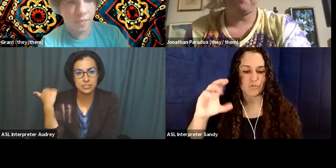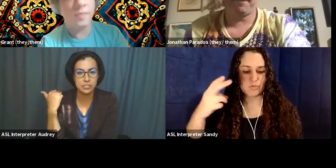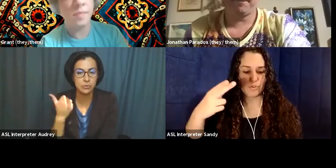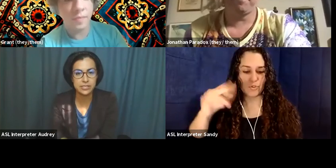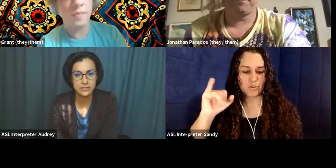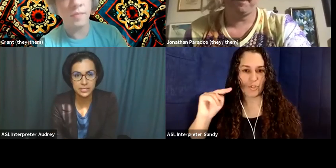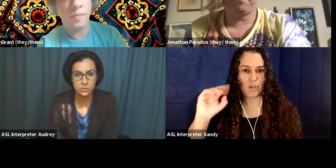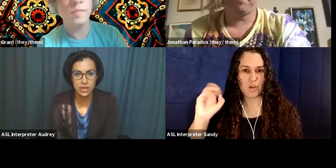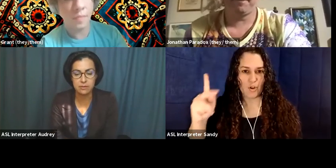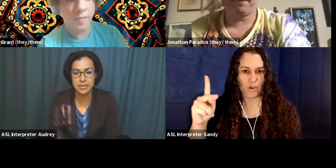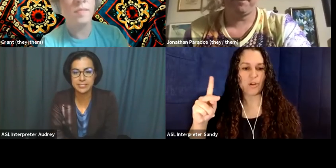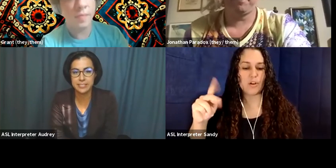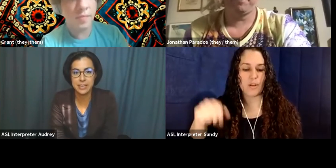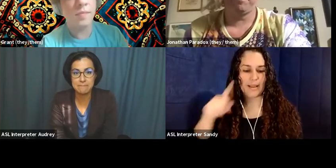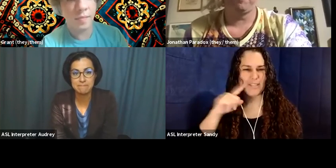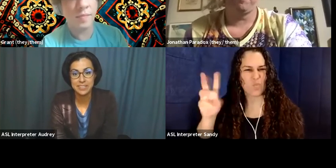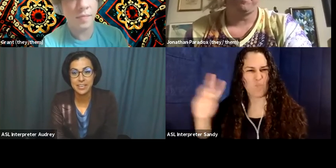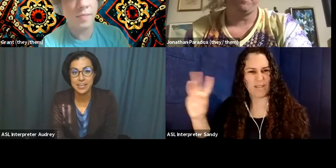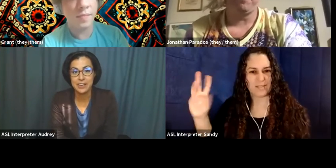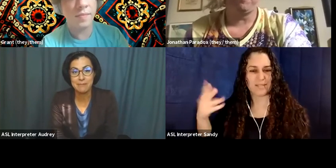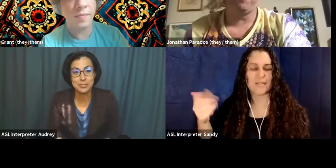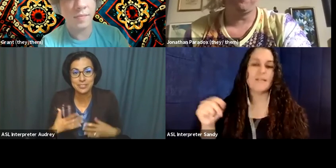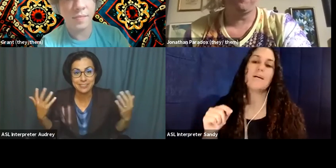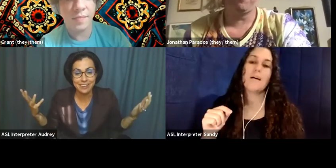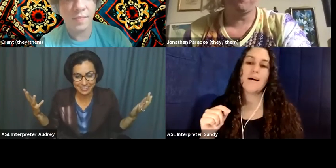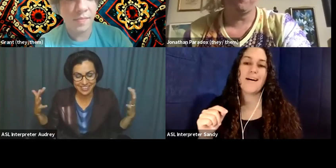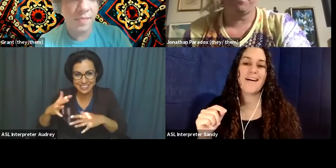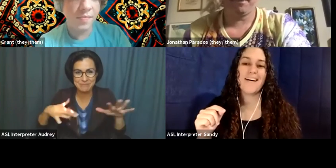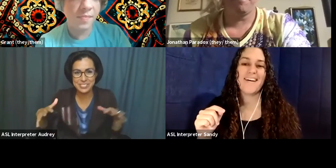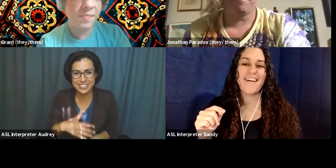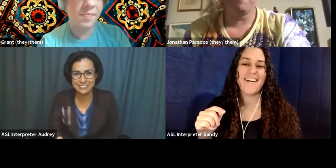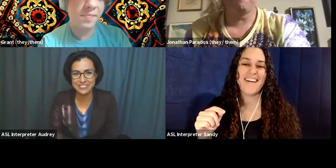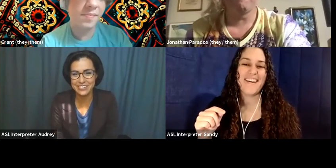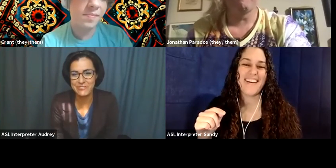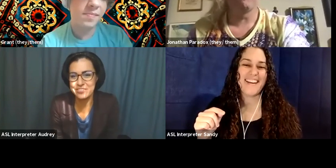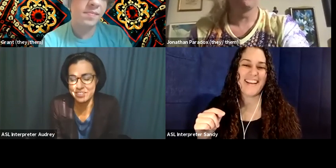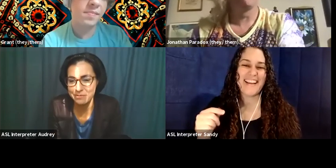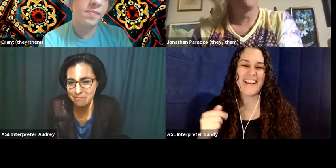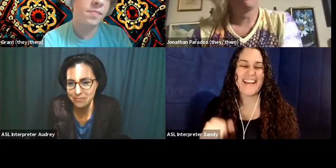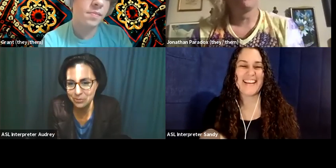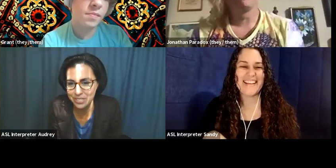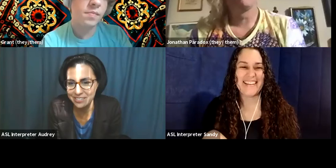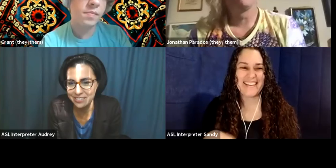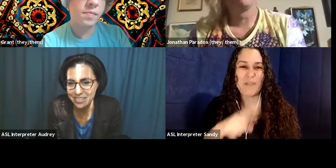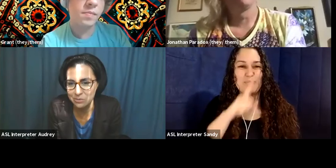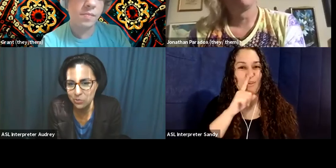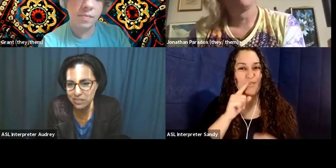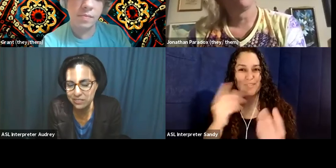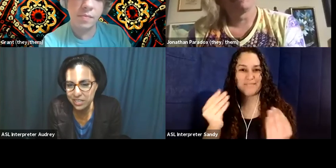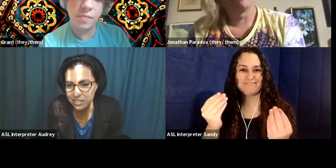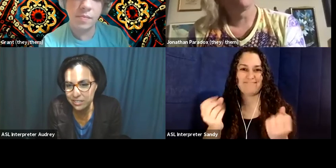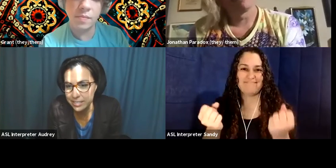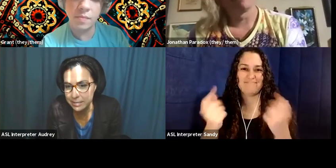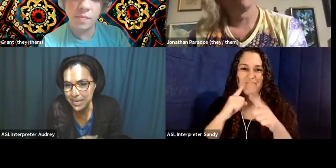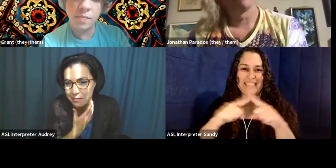is just to the west of us as well. But, um, I'm sure I'll, I'm sure it involves multiple lands in Salem as